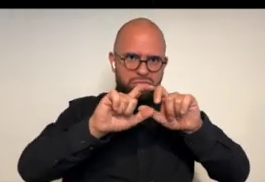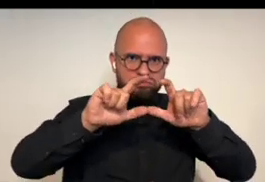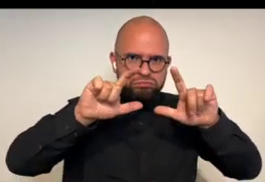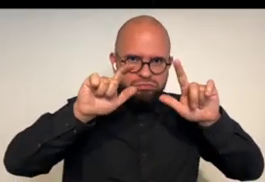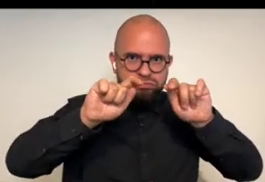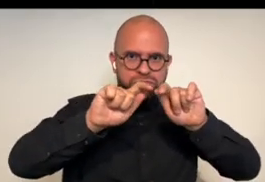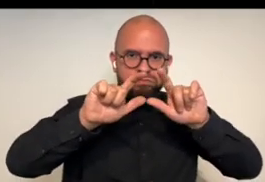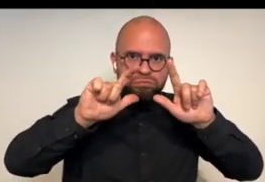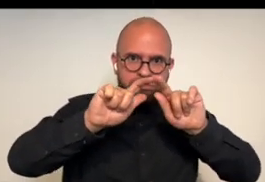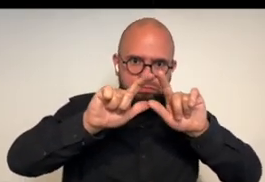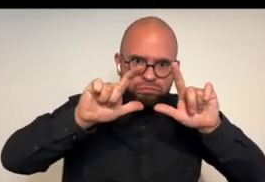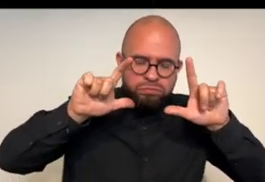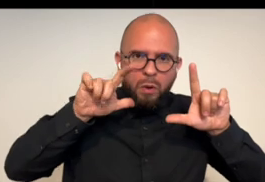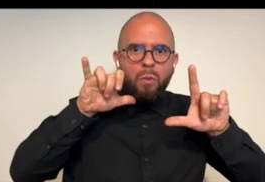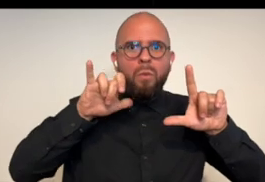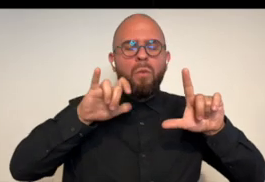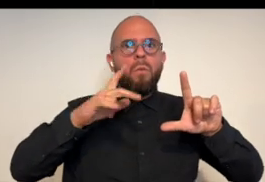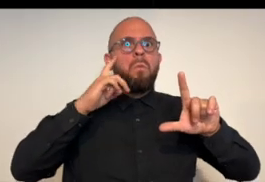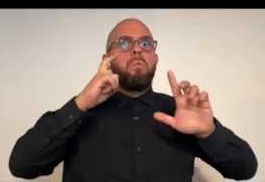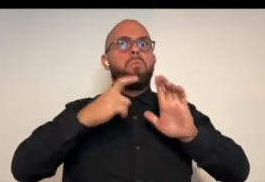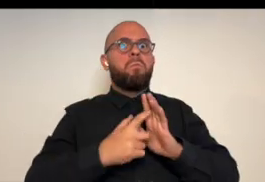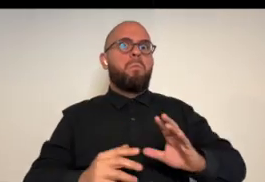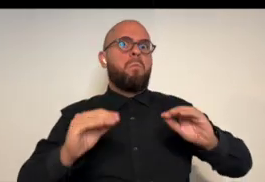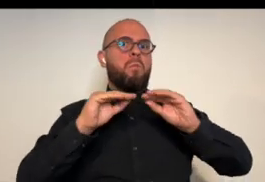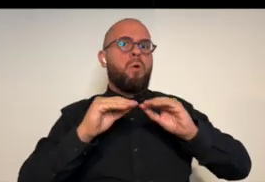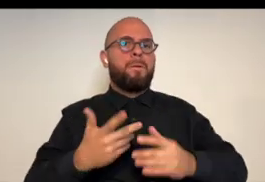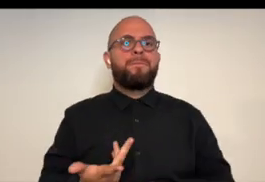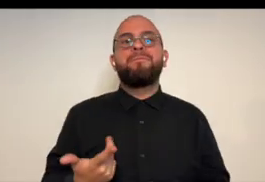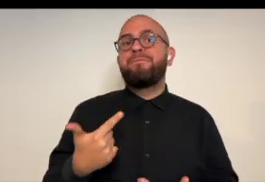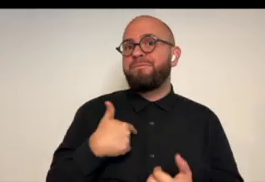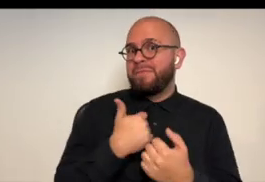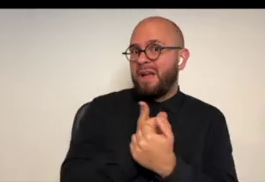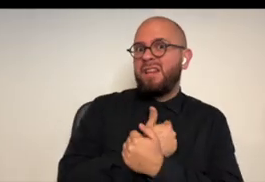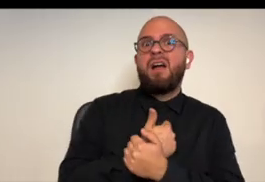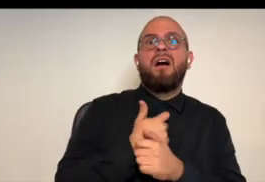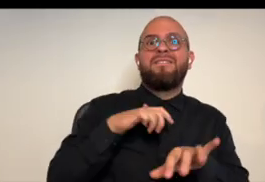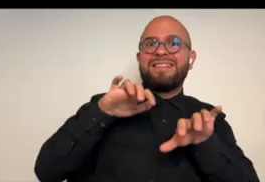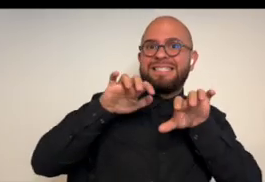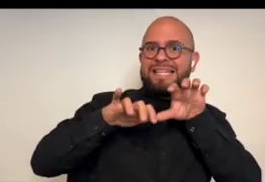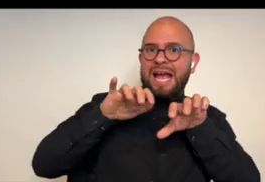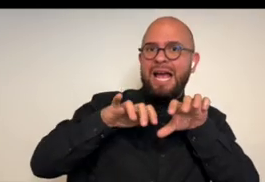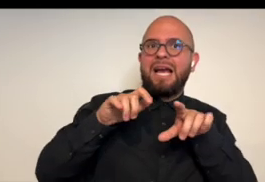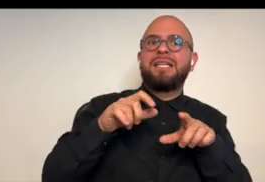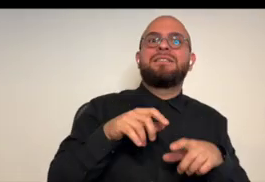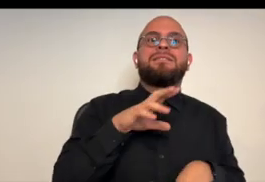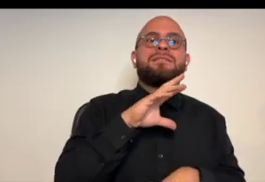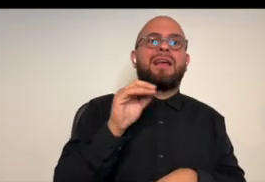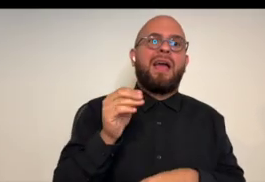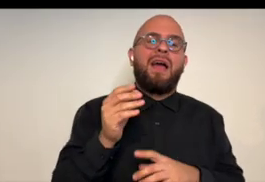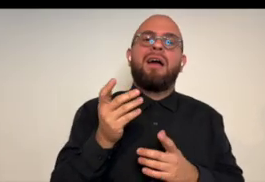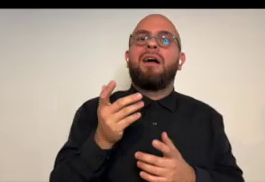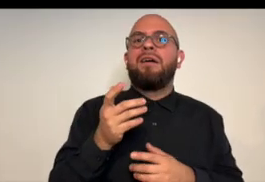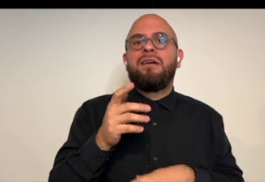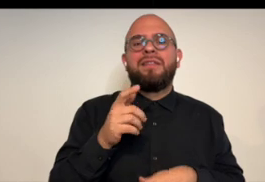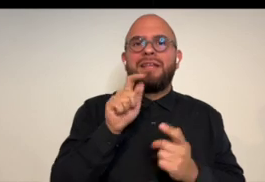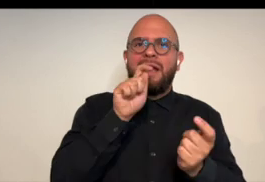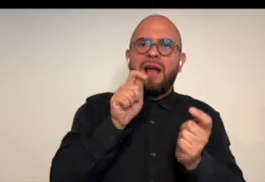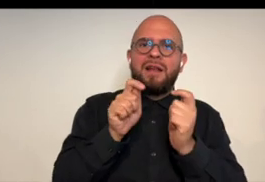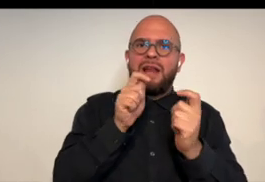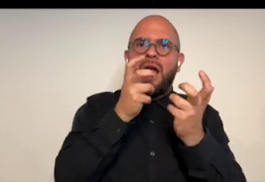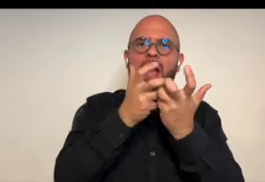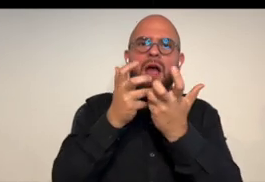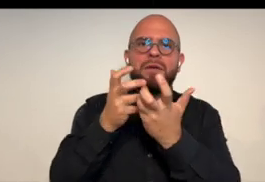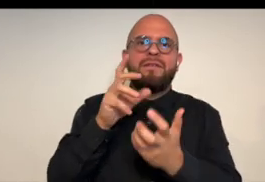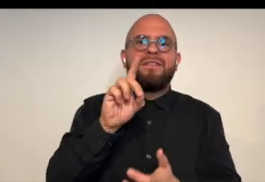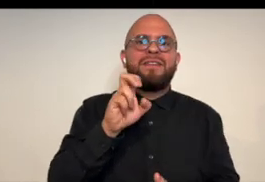candy but then if you actually take a second there's a lot further more things that you can see yeah yeah i love the text that you put it i